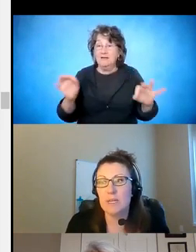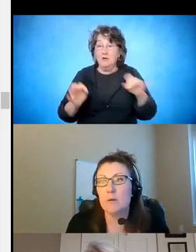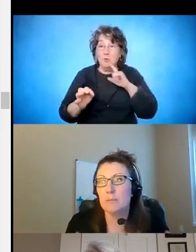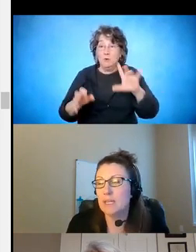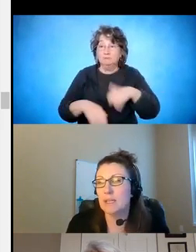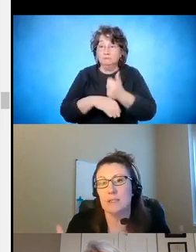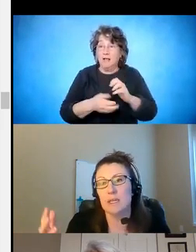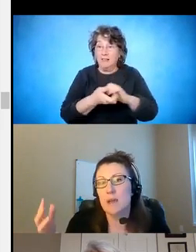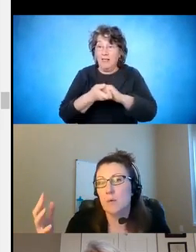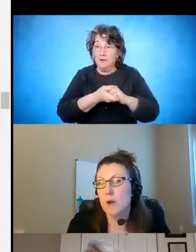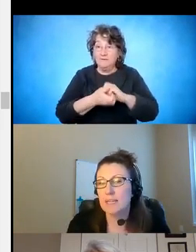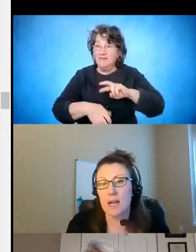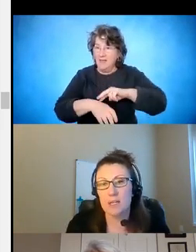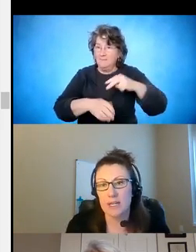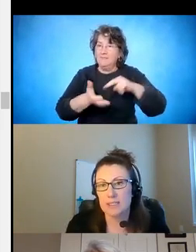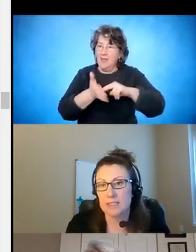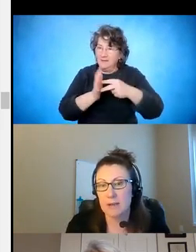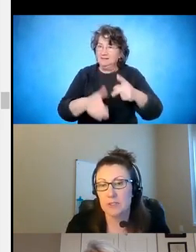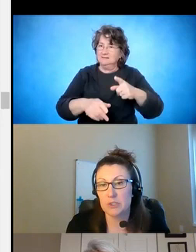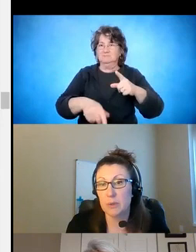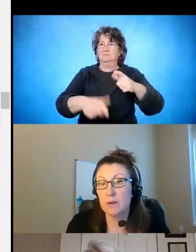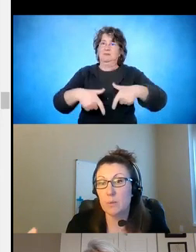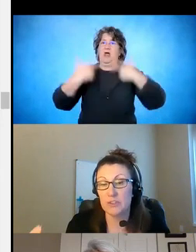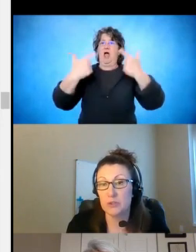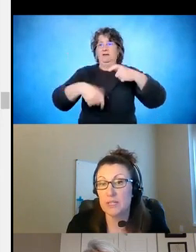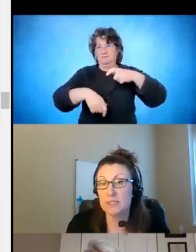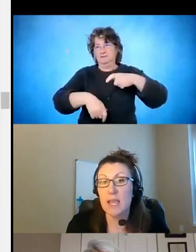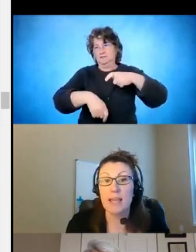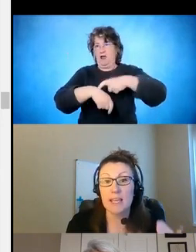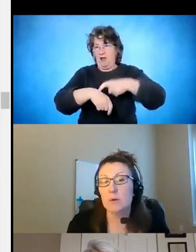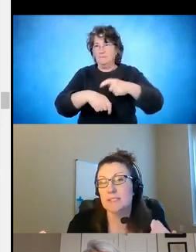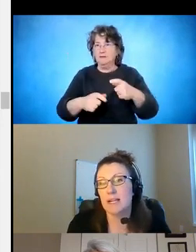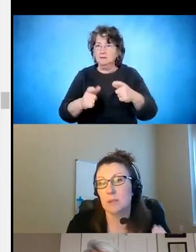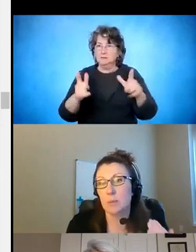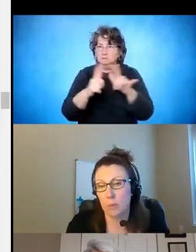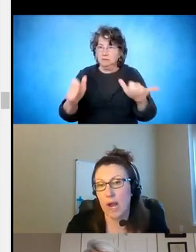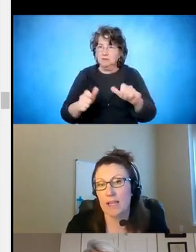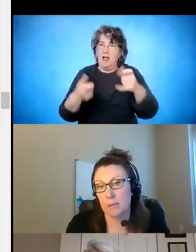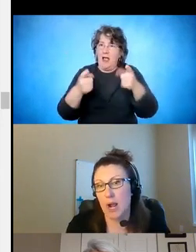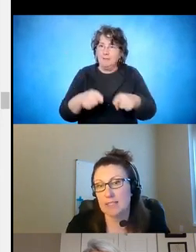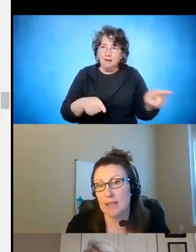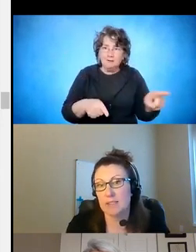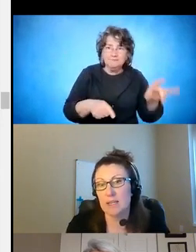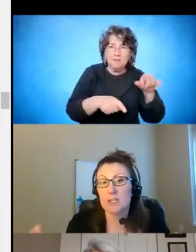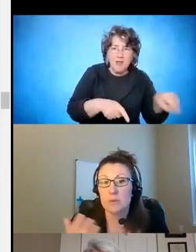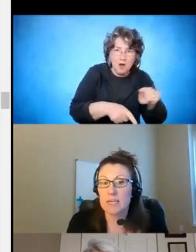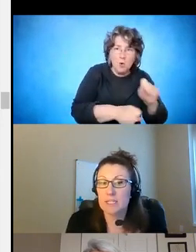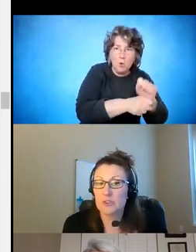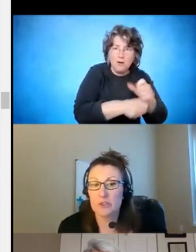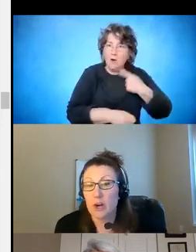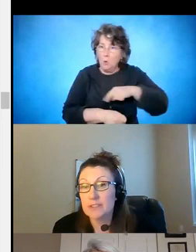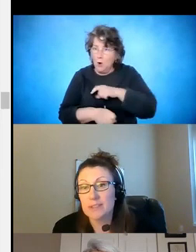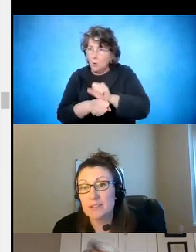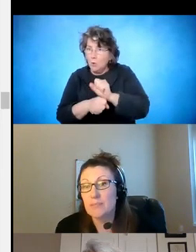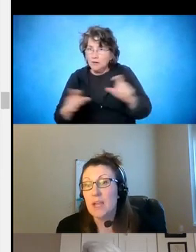We know immediately what the contracted staff is doing with students, and they know exactly where we're at in the process. So they can